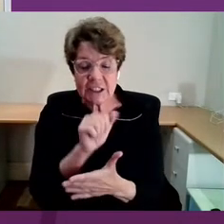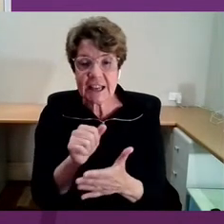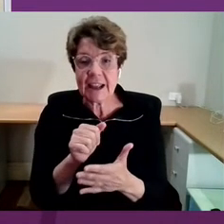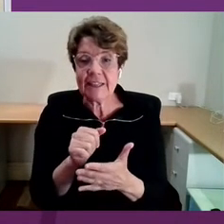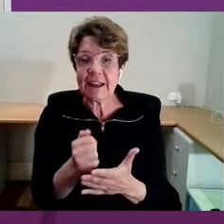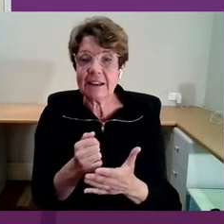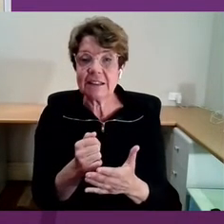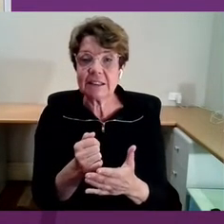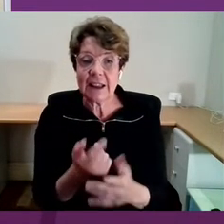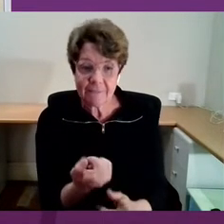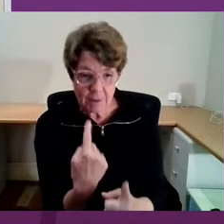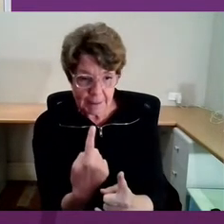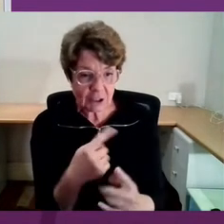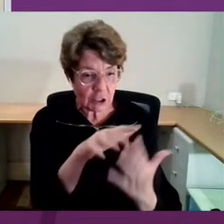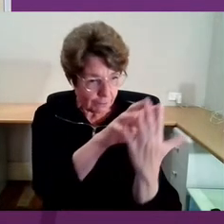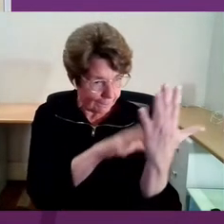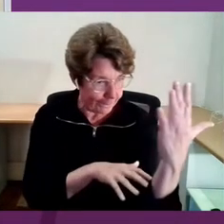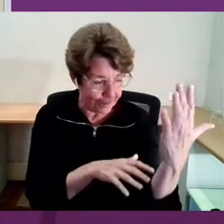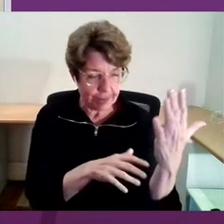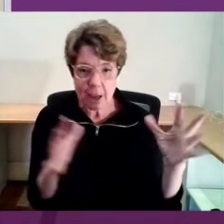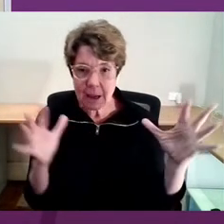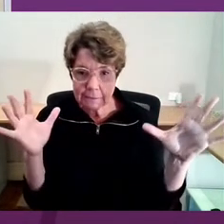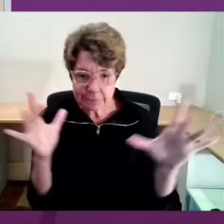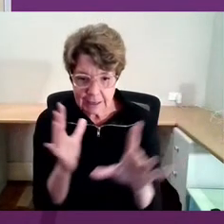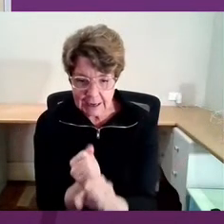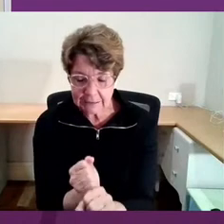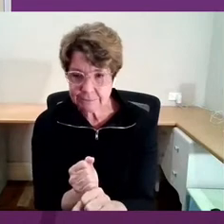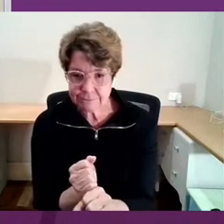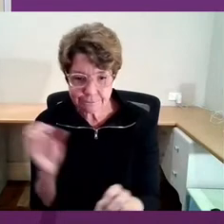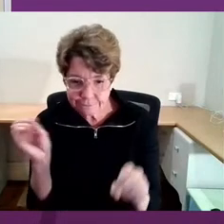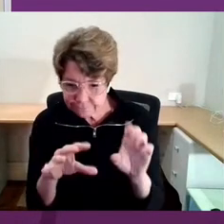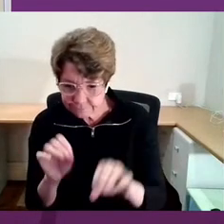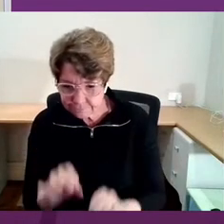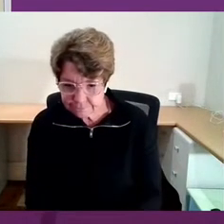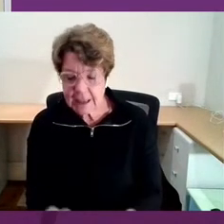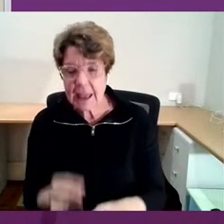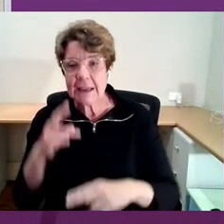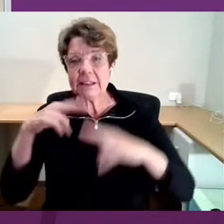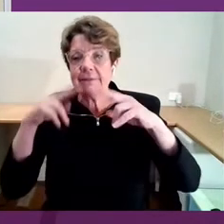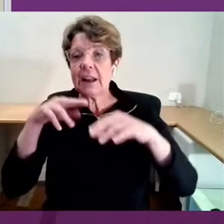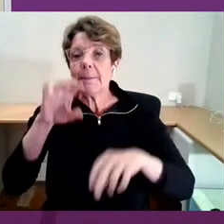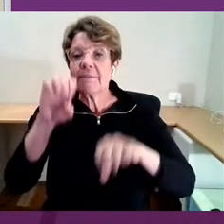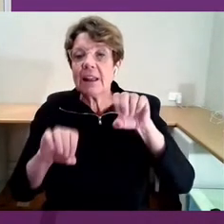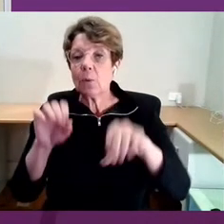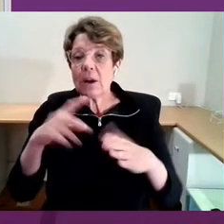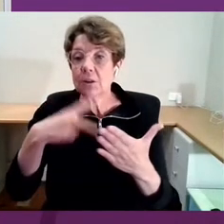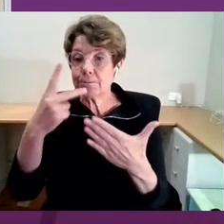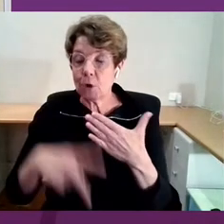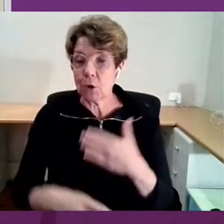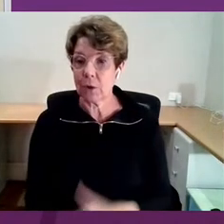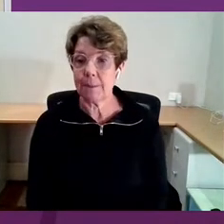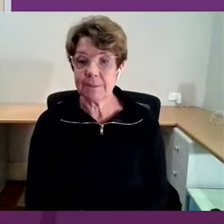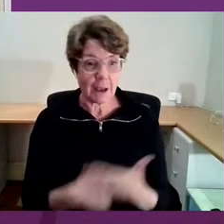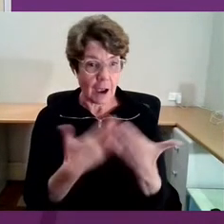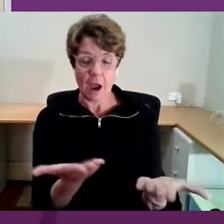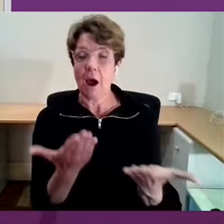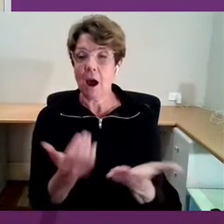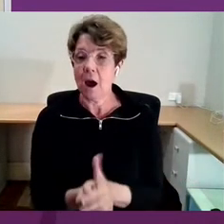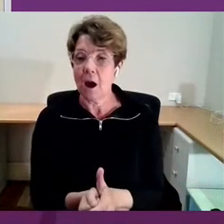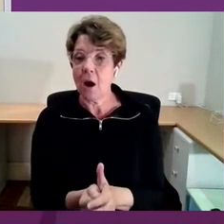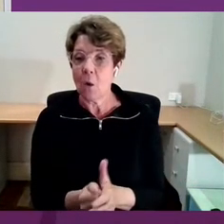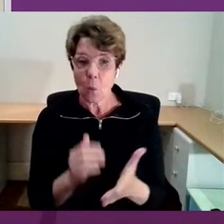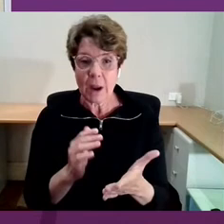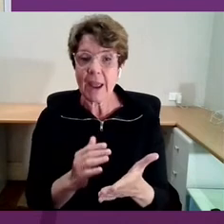and develop evaluation programs with it. Here we are. We're in the midst. We're